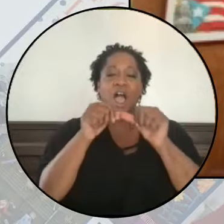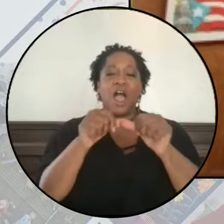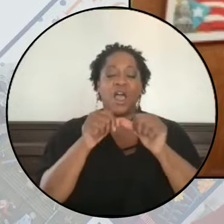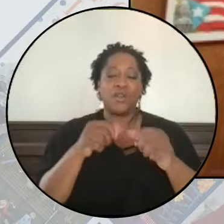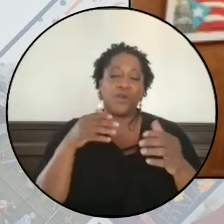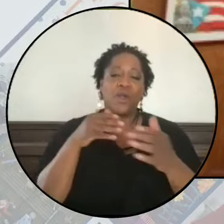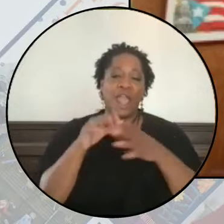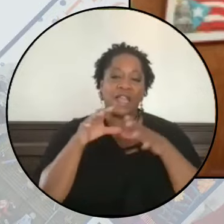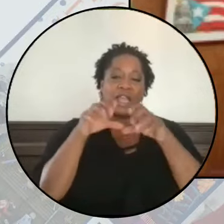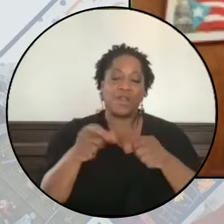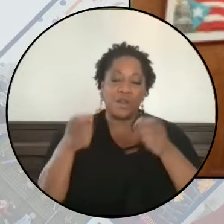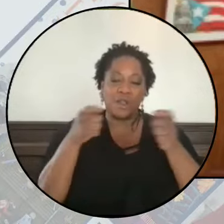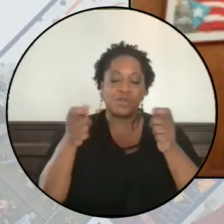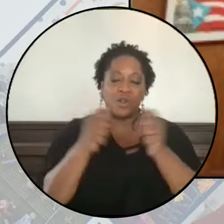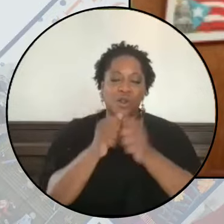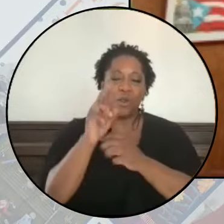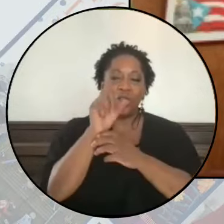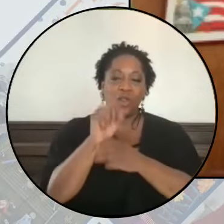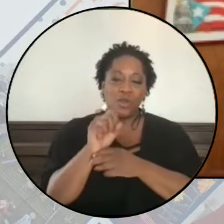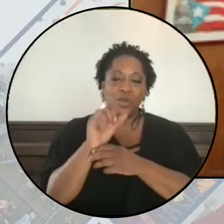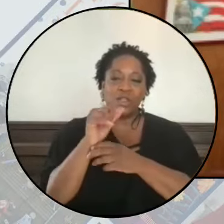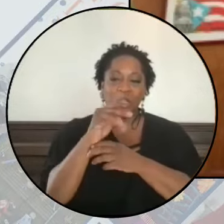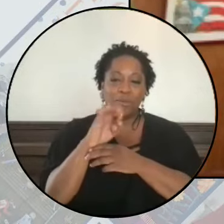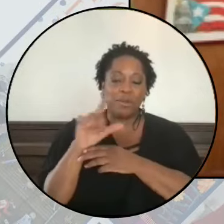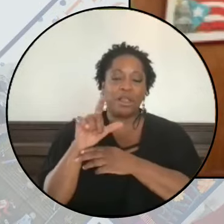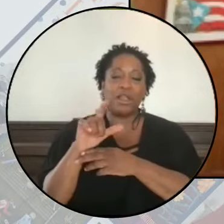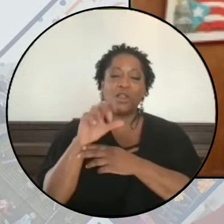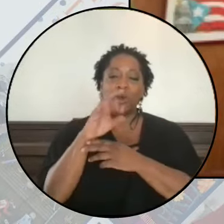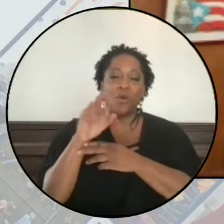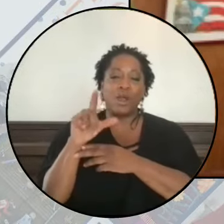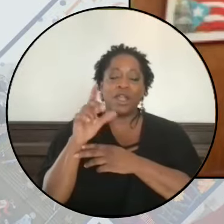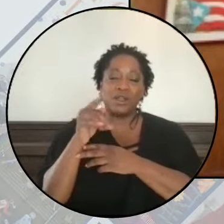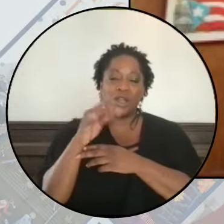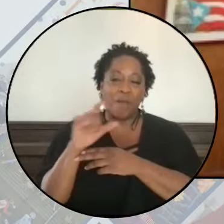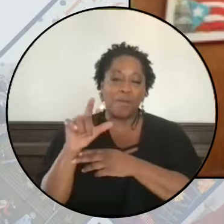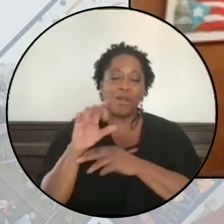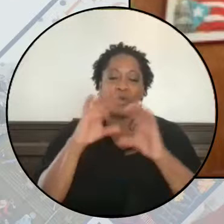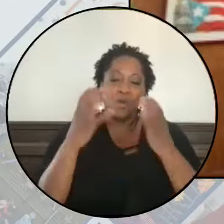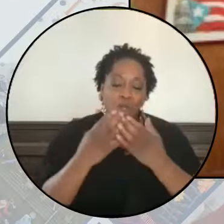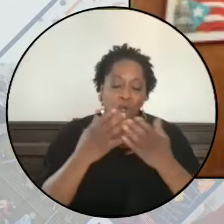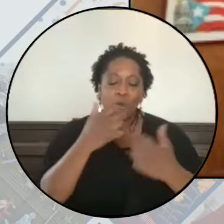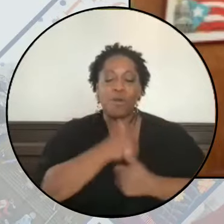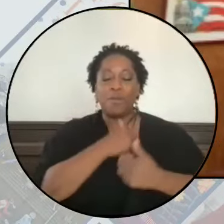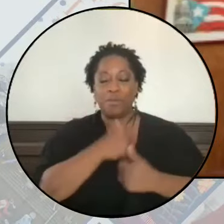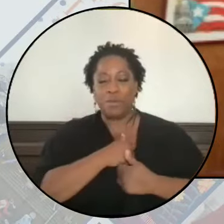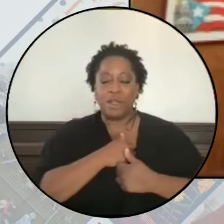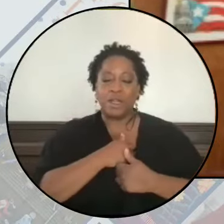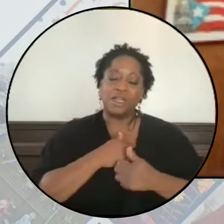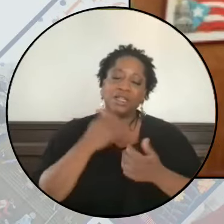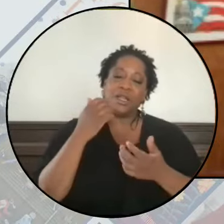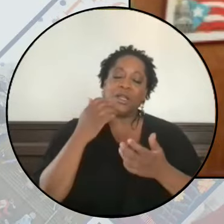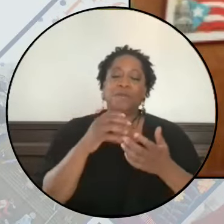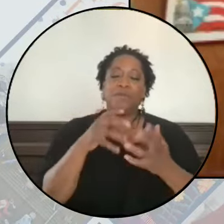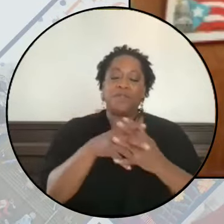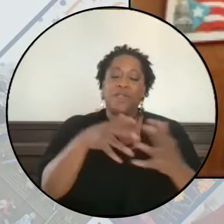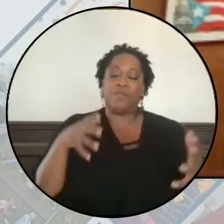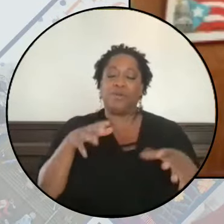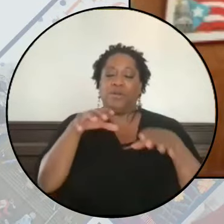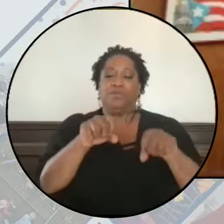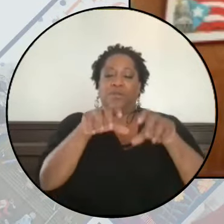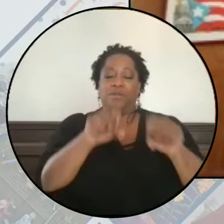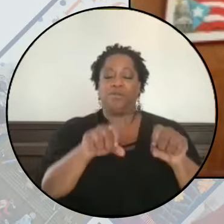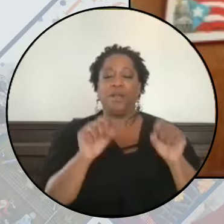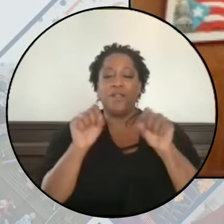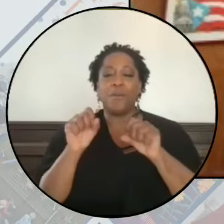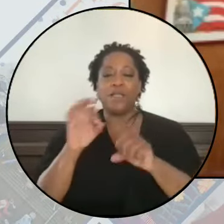anti-colonial struggle against U.S. imperialism, racial capitalism, global militarism, the decolonial liberatory